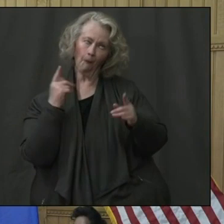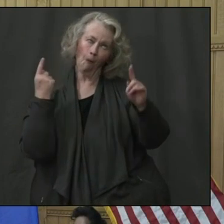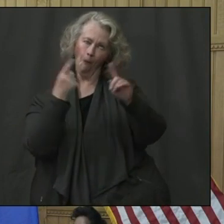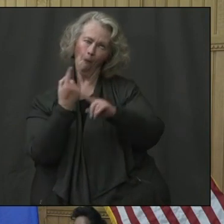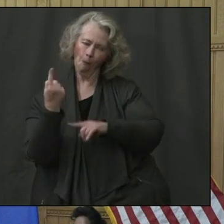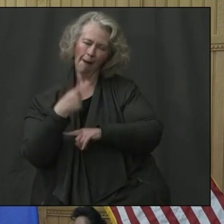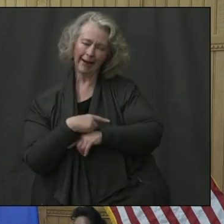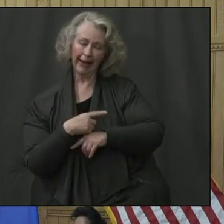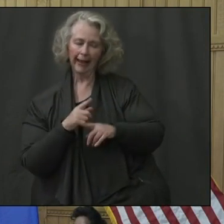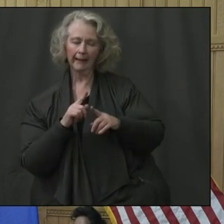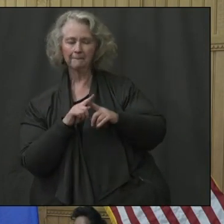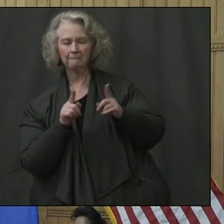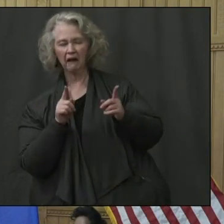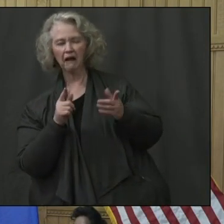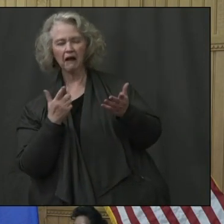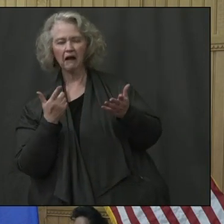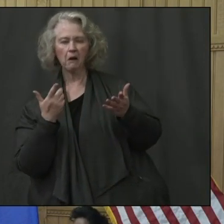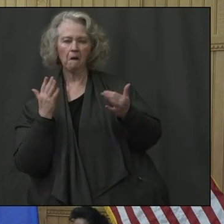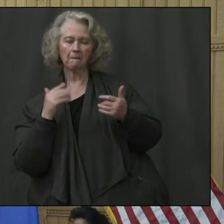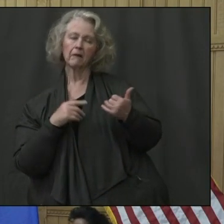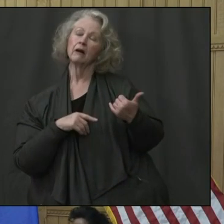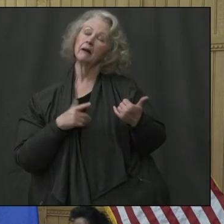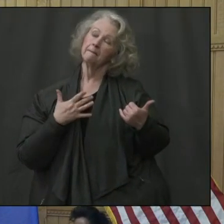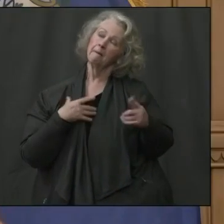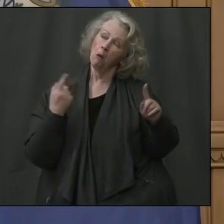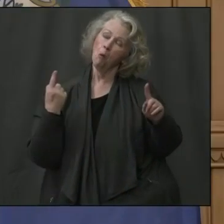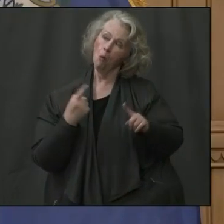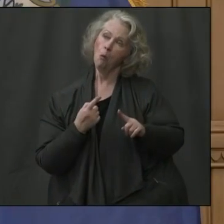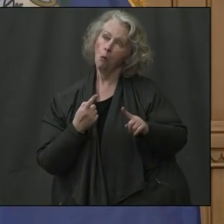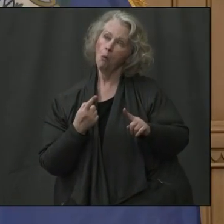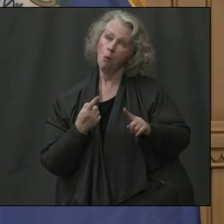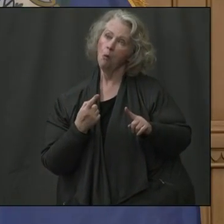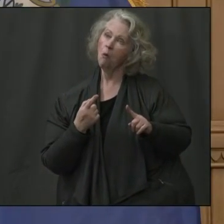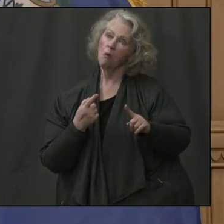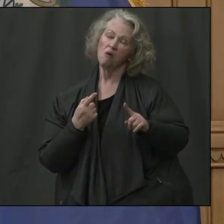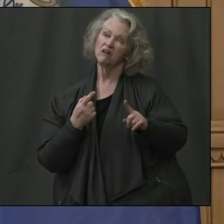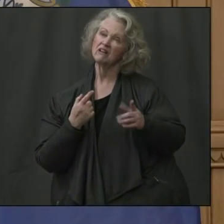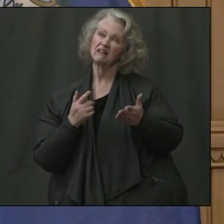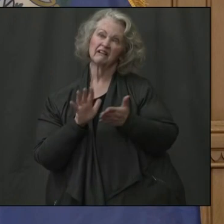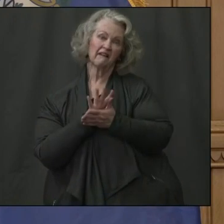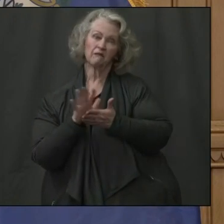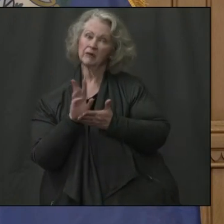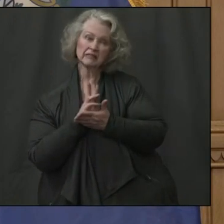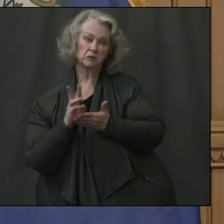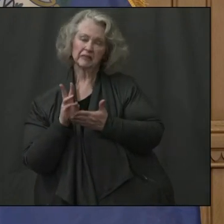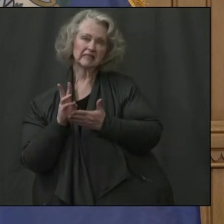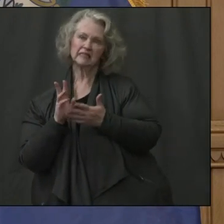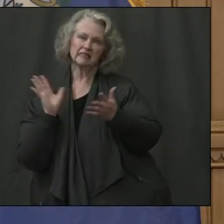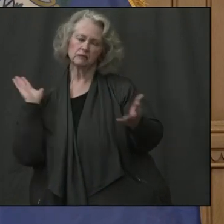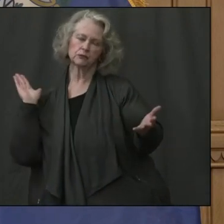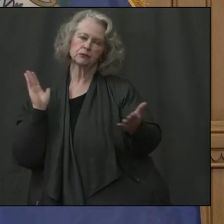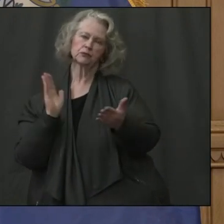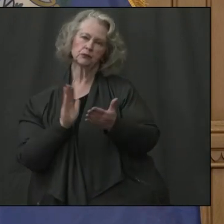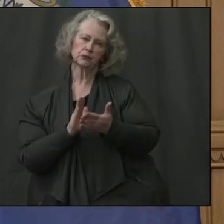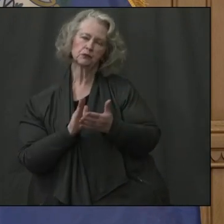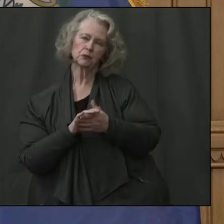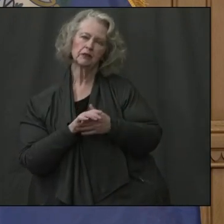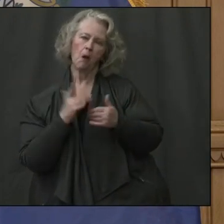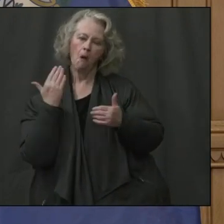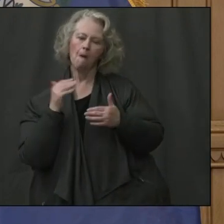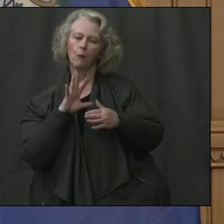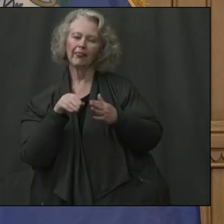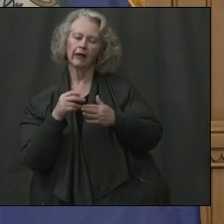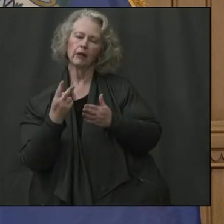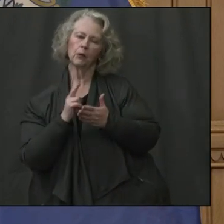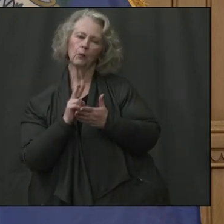but what is your goal to to get that to? My goal is to clear that backlog over, uh, you know, two or three weeks. But let's see if this works